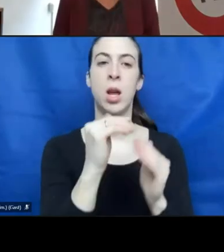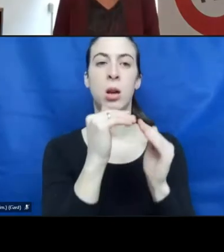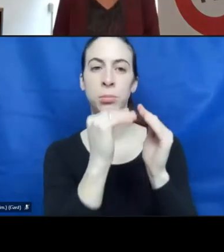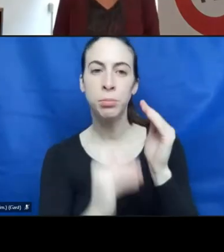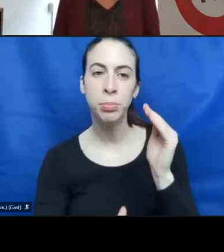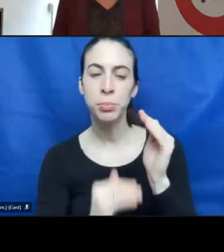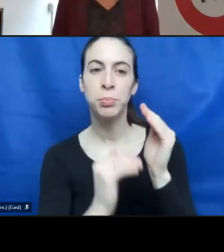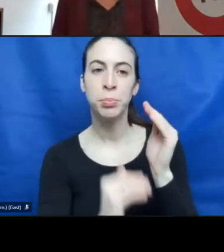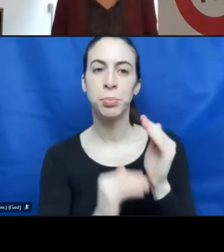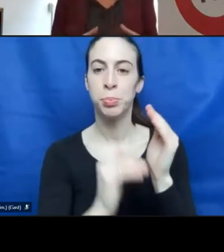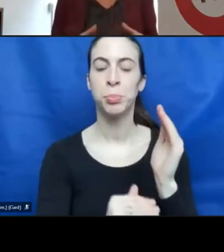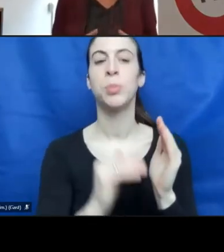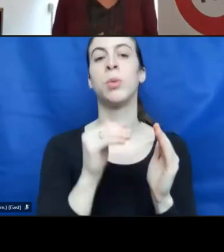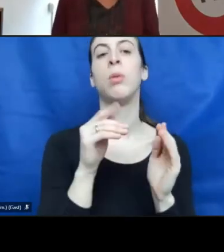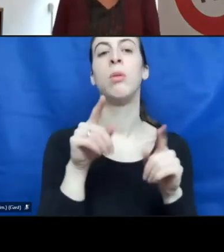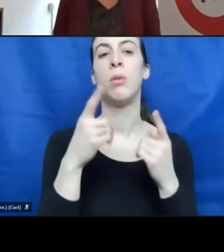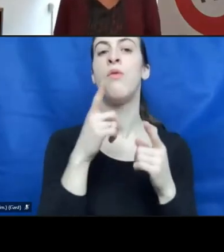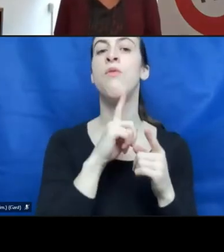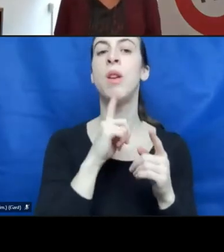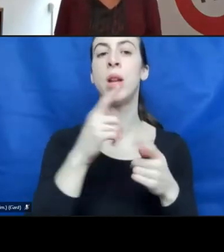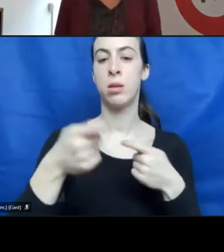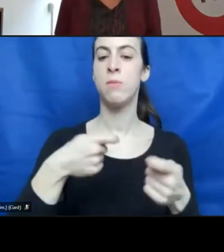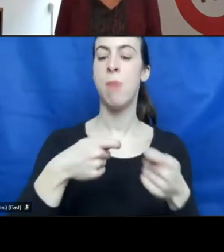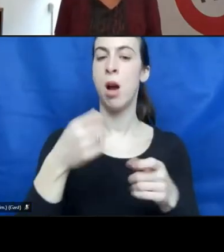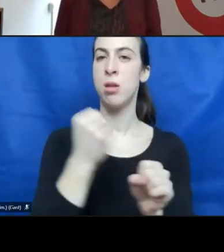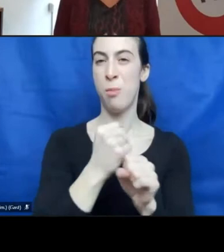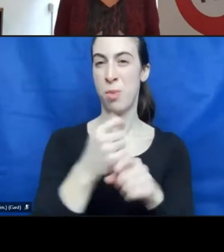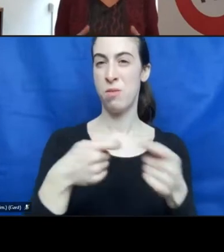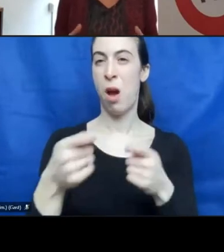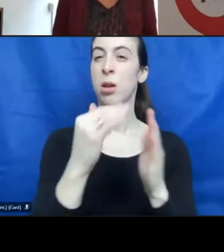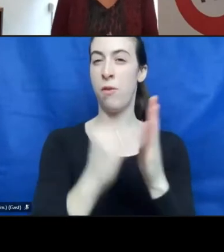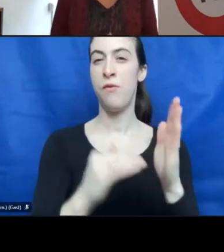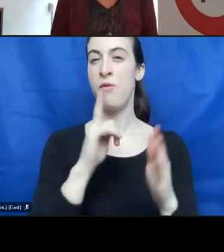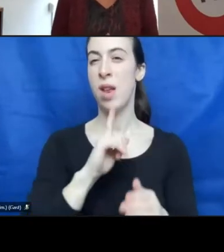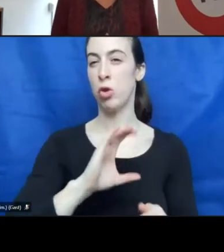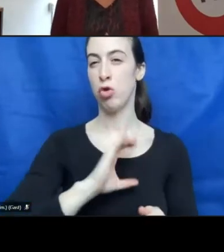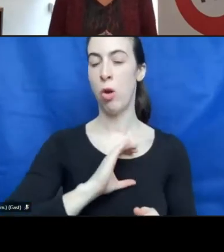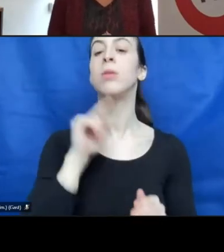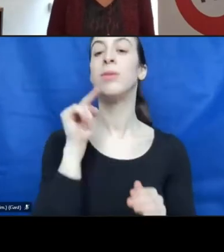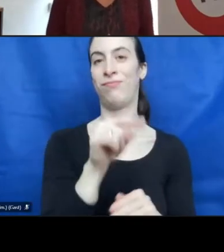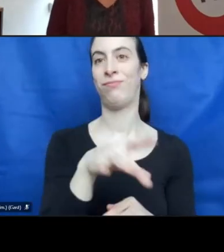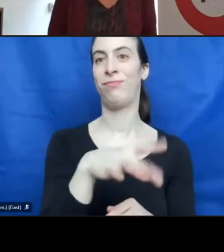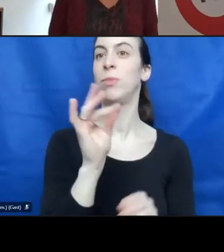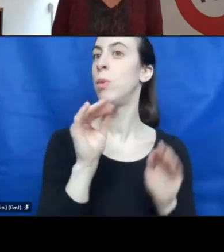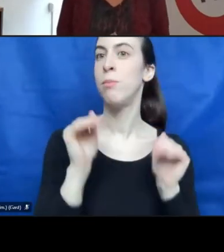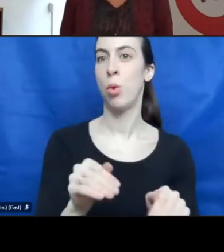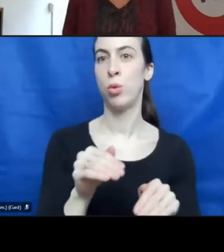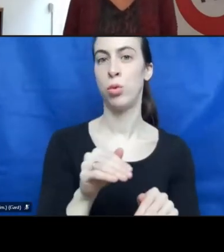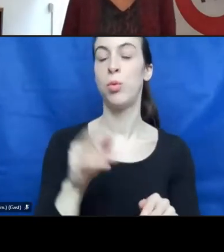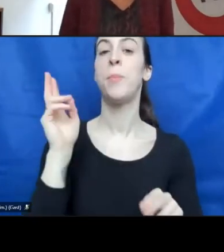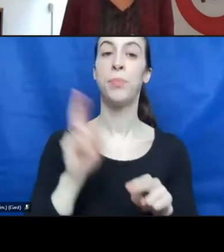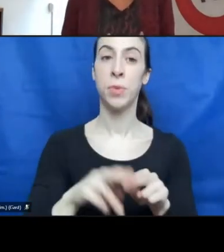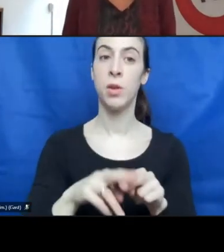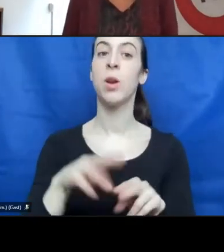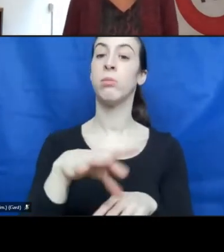in the labour market has to be chosen. After selection, the MVG starts